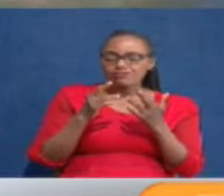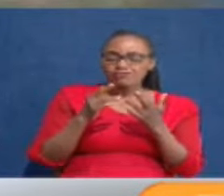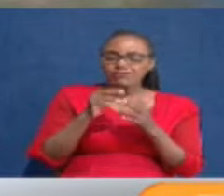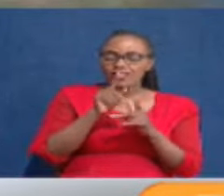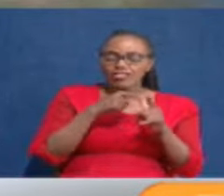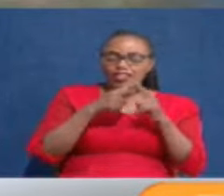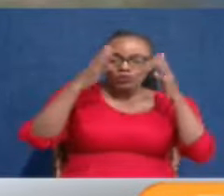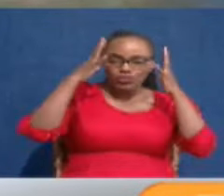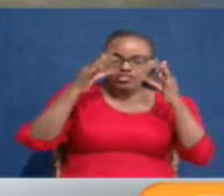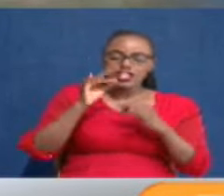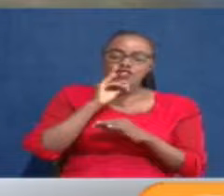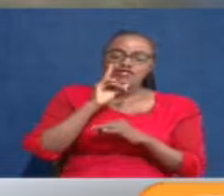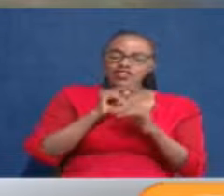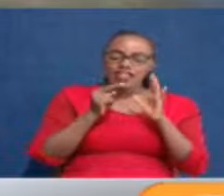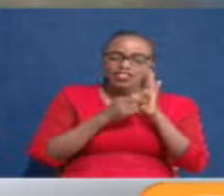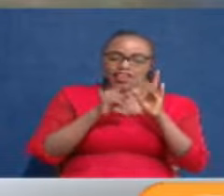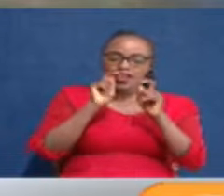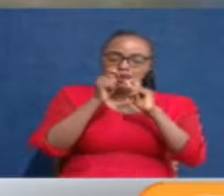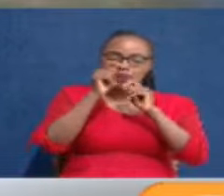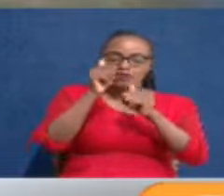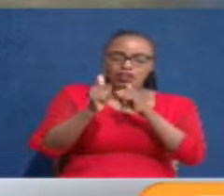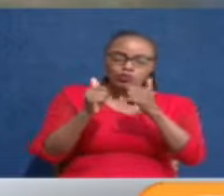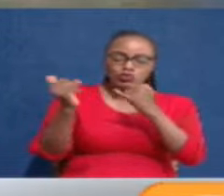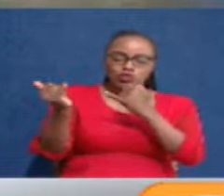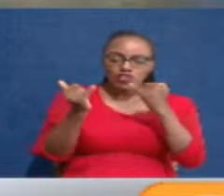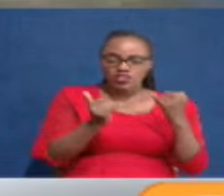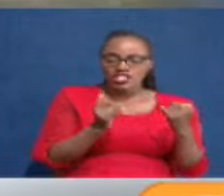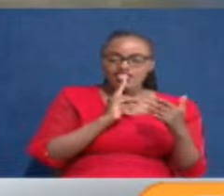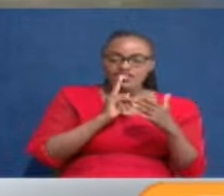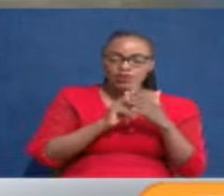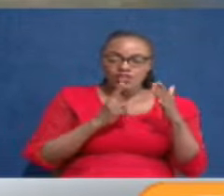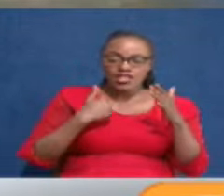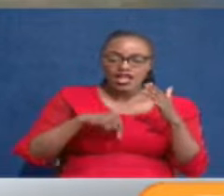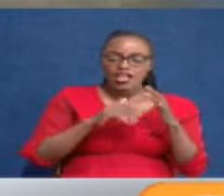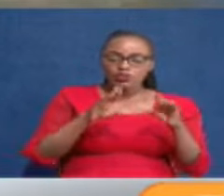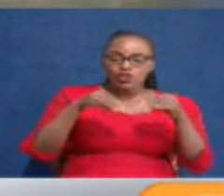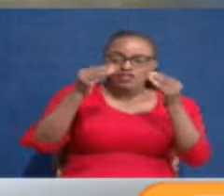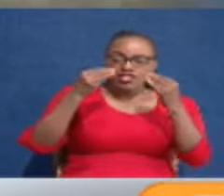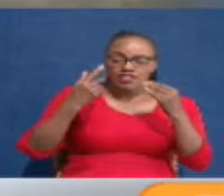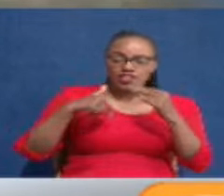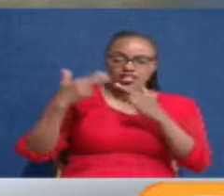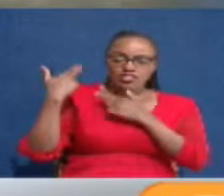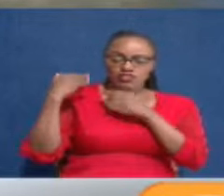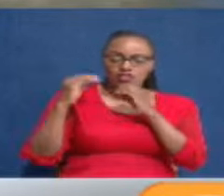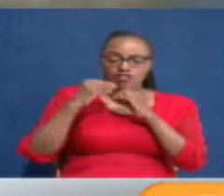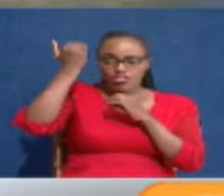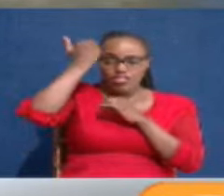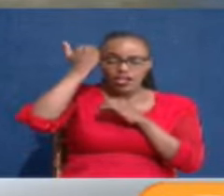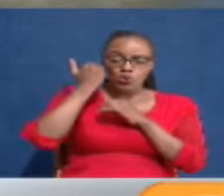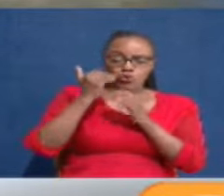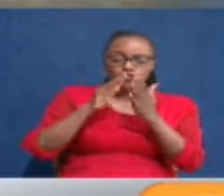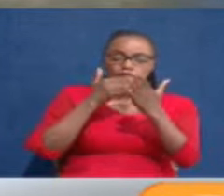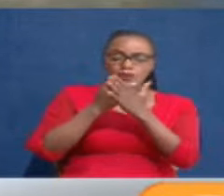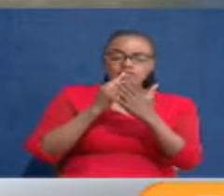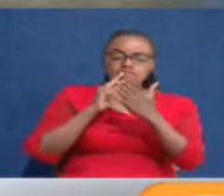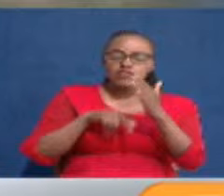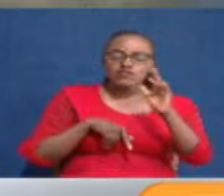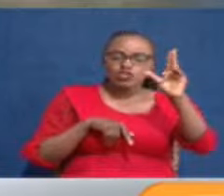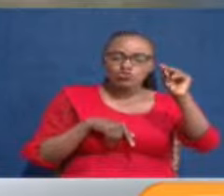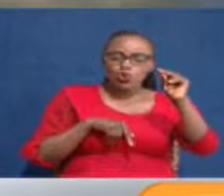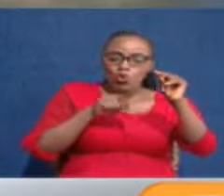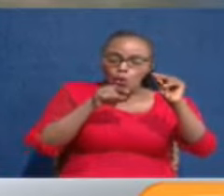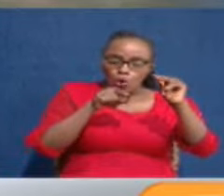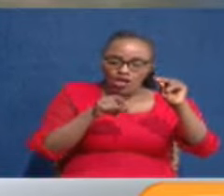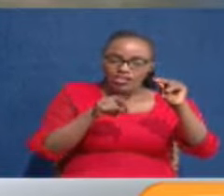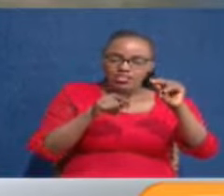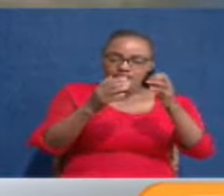we've made and these are the amendments that we're introducing, he said they're not obligated. The Court of Appeal is disagreeing and saying in fact, they need to do